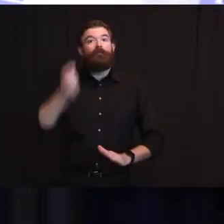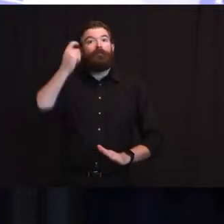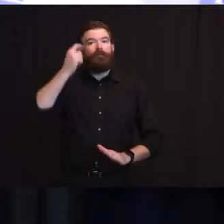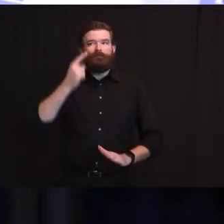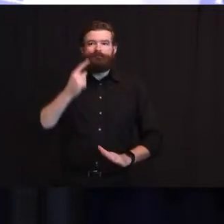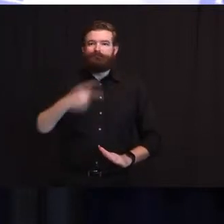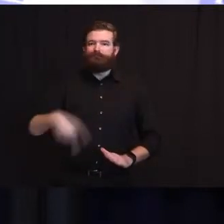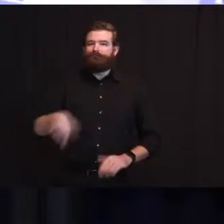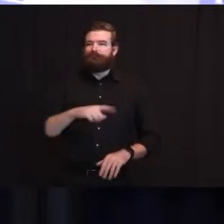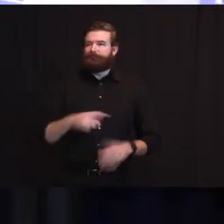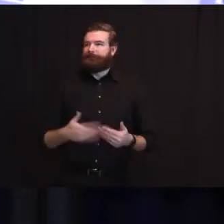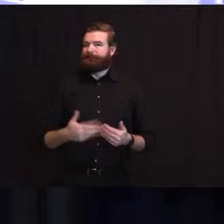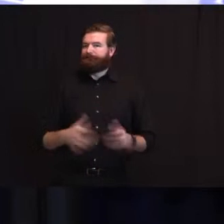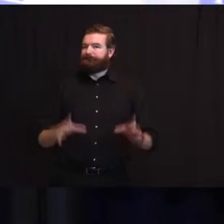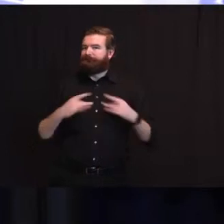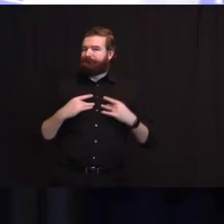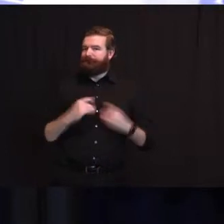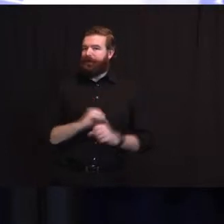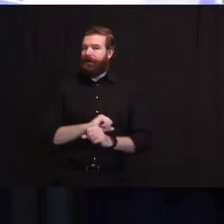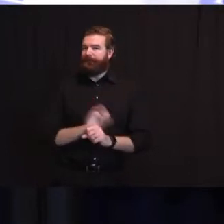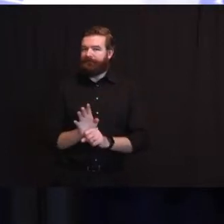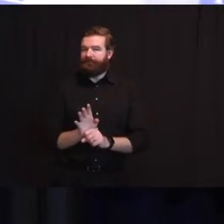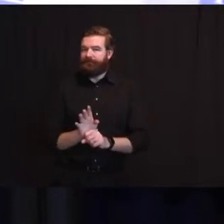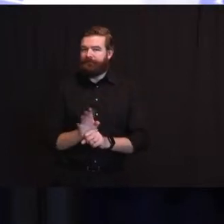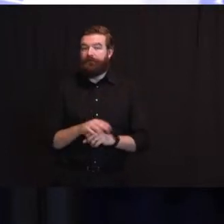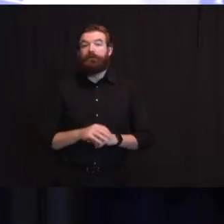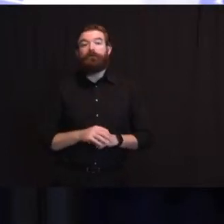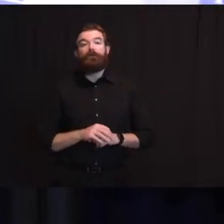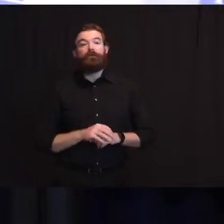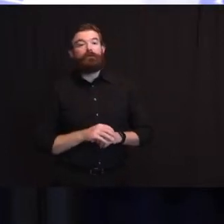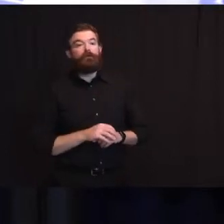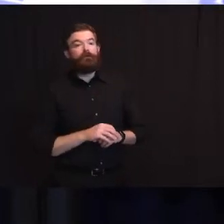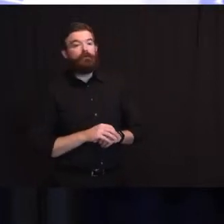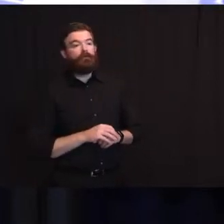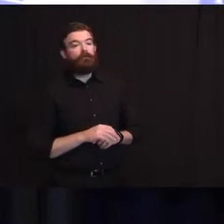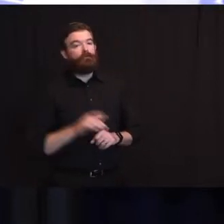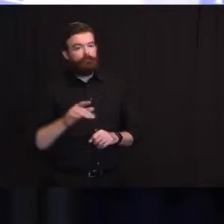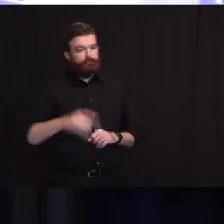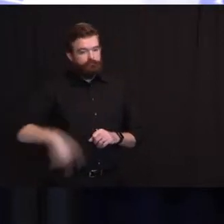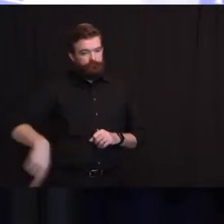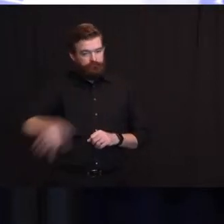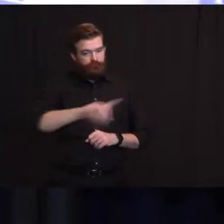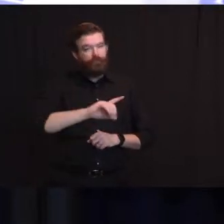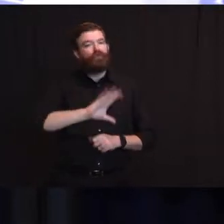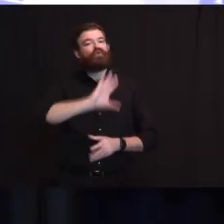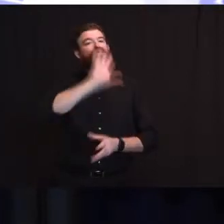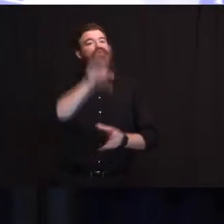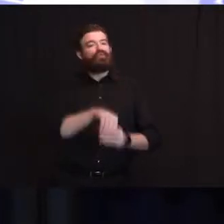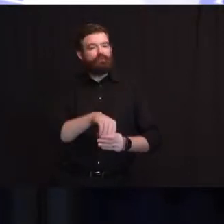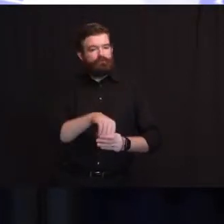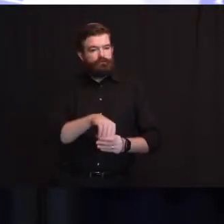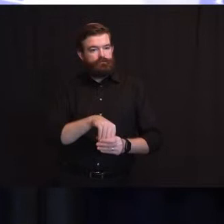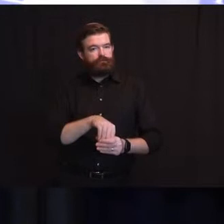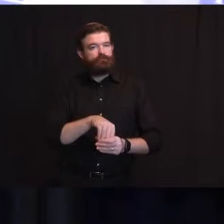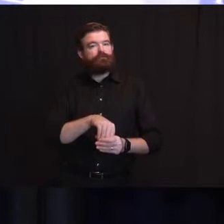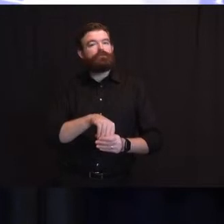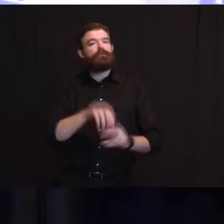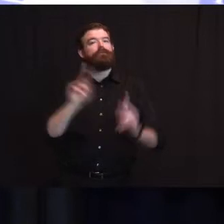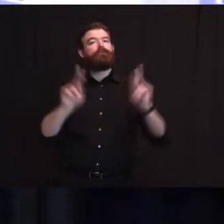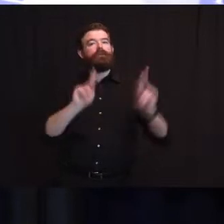years and older are included because of their increased risk for severe illness and death.